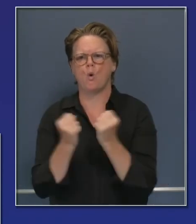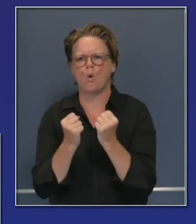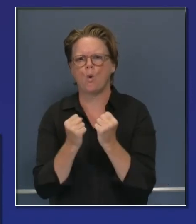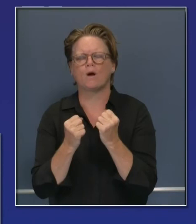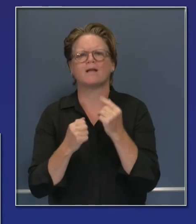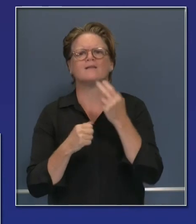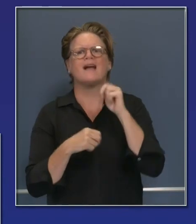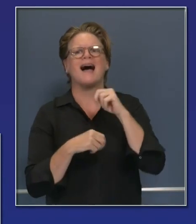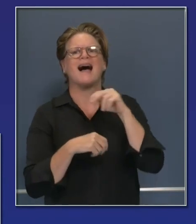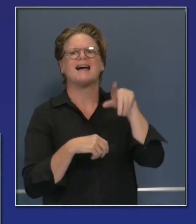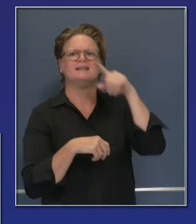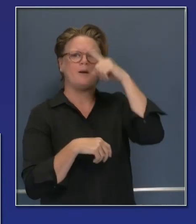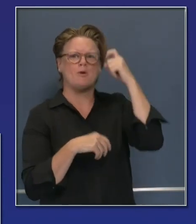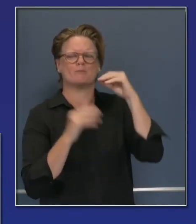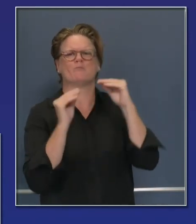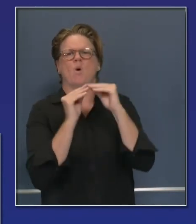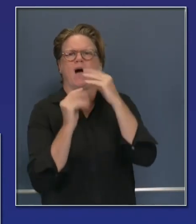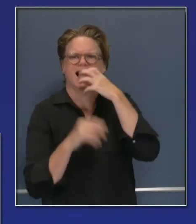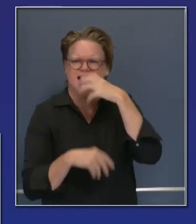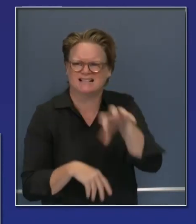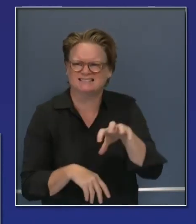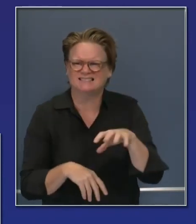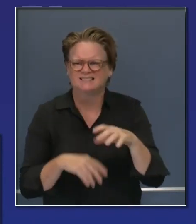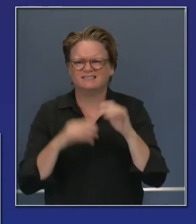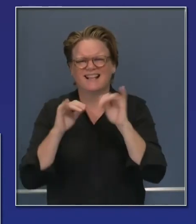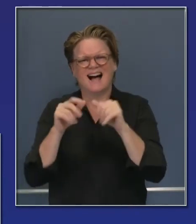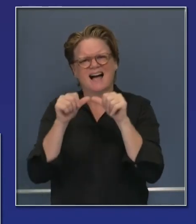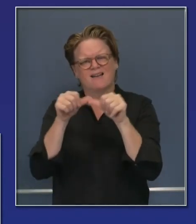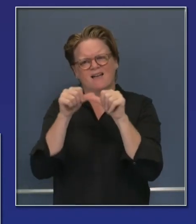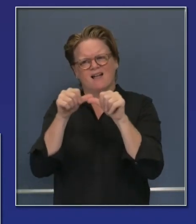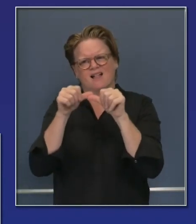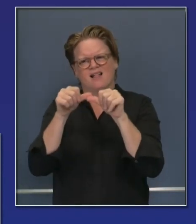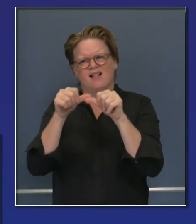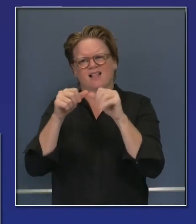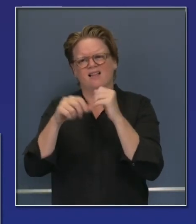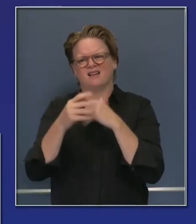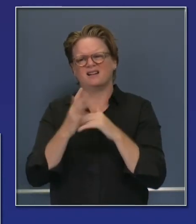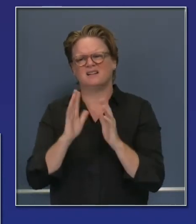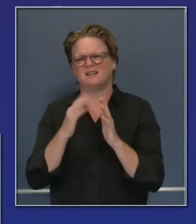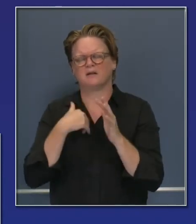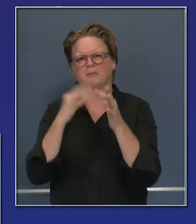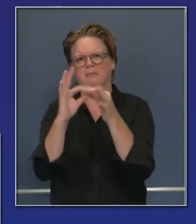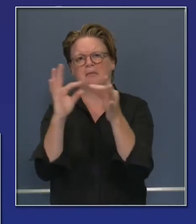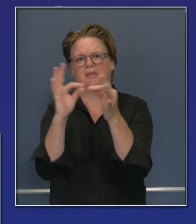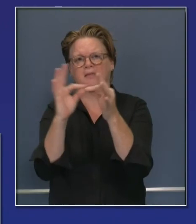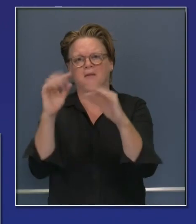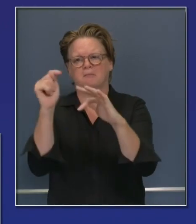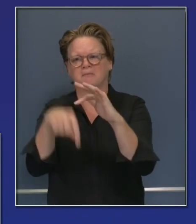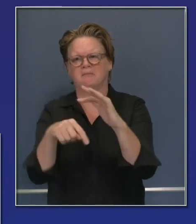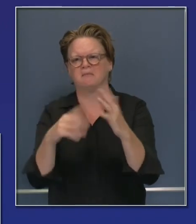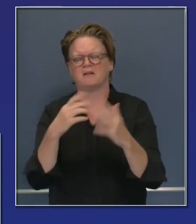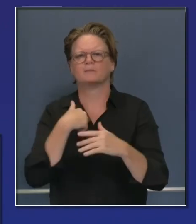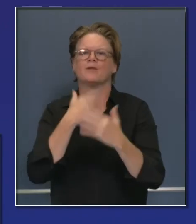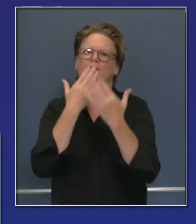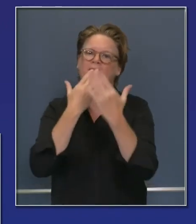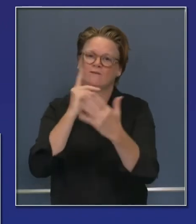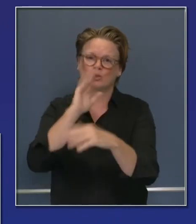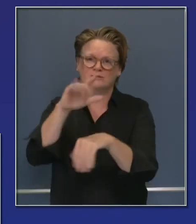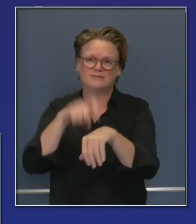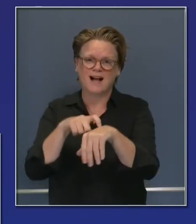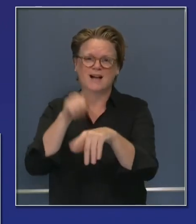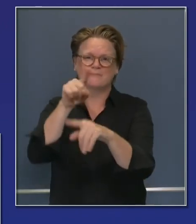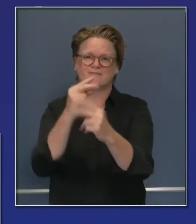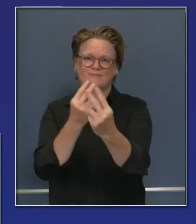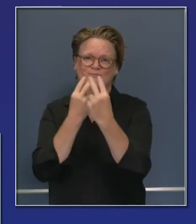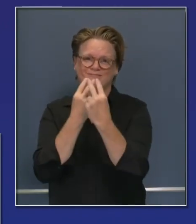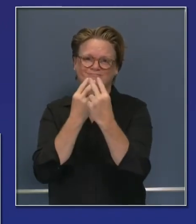like. I can go on, but I have taken enough of your time. I want to just thank everybody for your time and let you know that